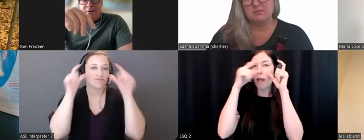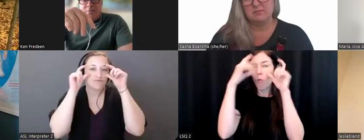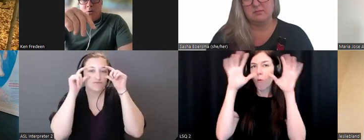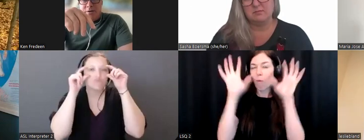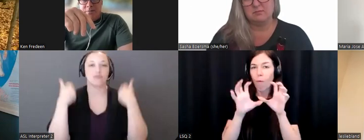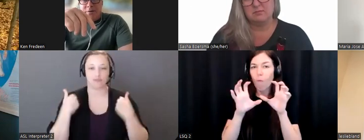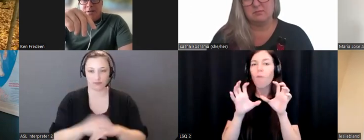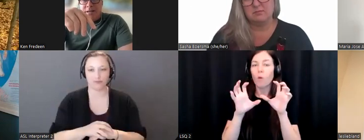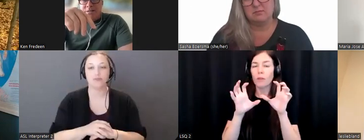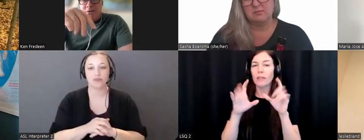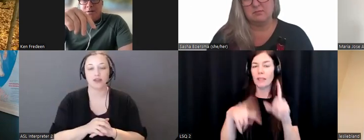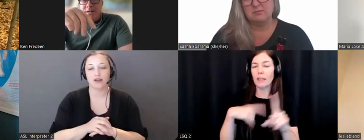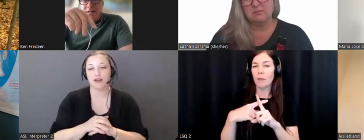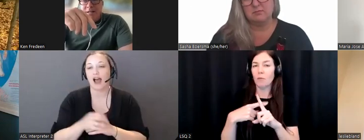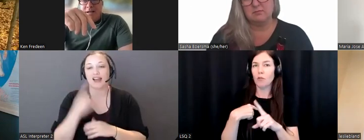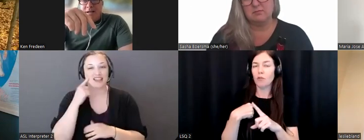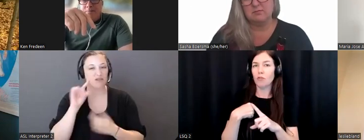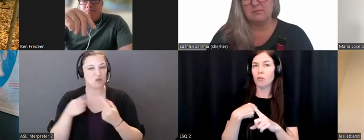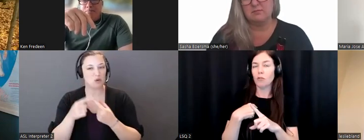board of the DSO.